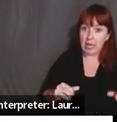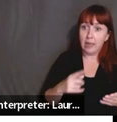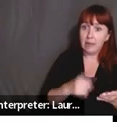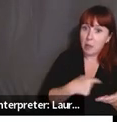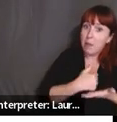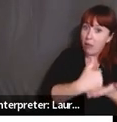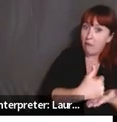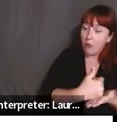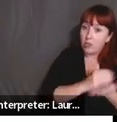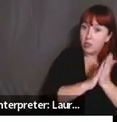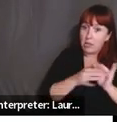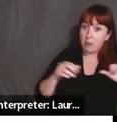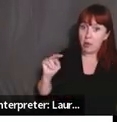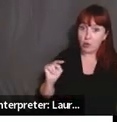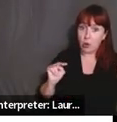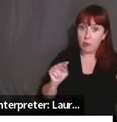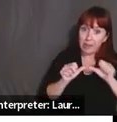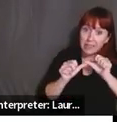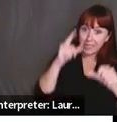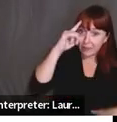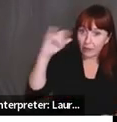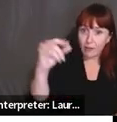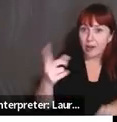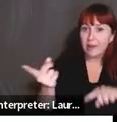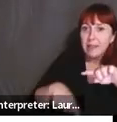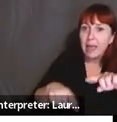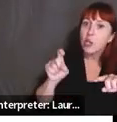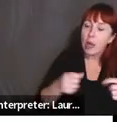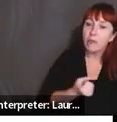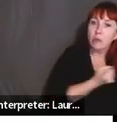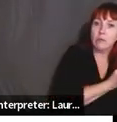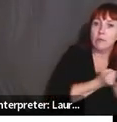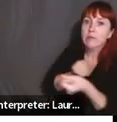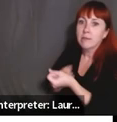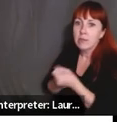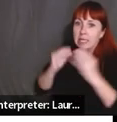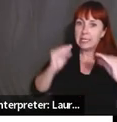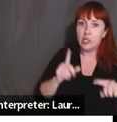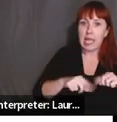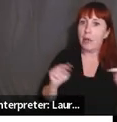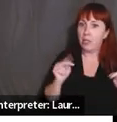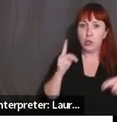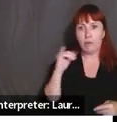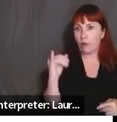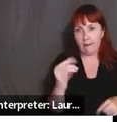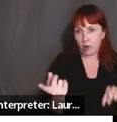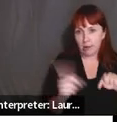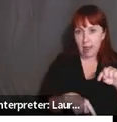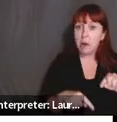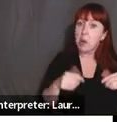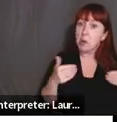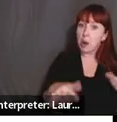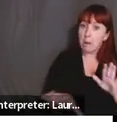helpful. Um, it is not sustainable though, because at some point you do need to have a position as a, as an instructor. So you can be neutral, um,